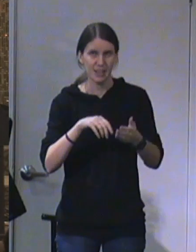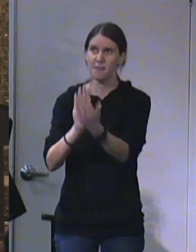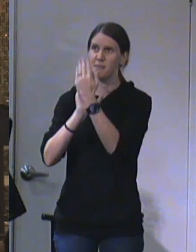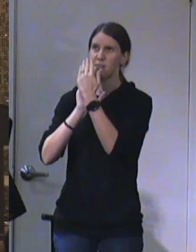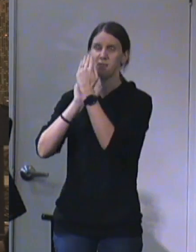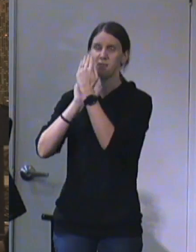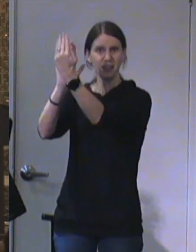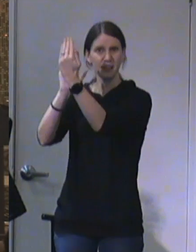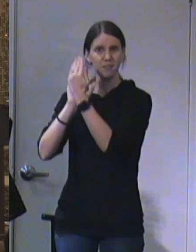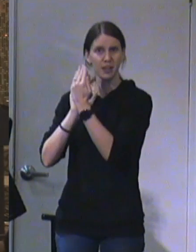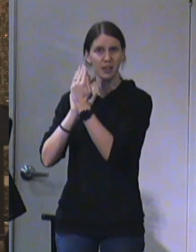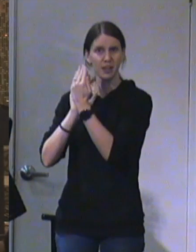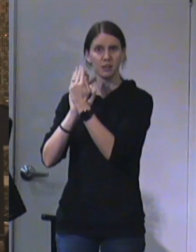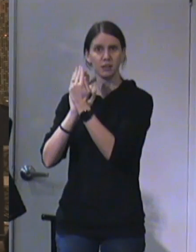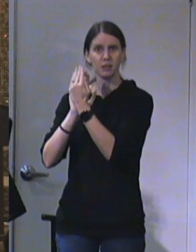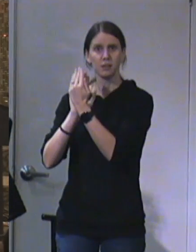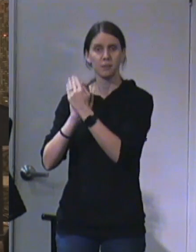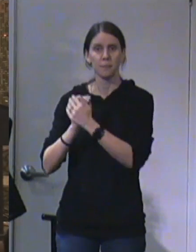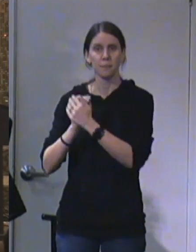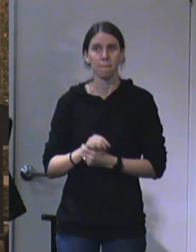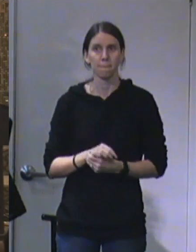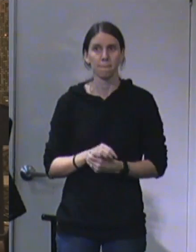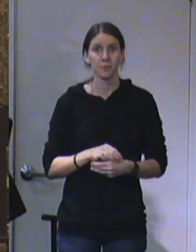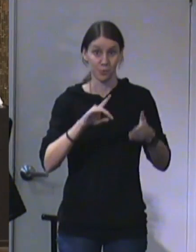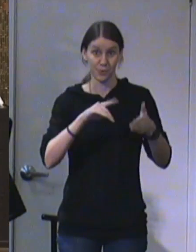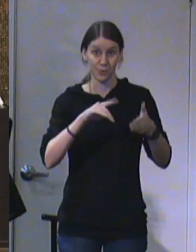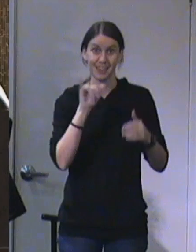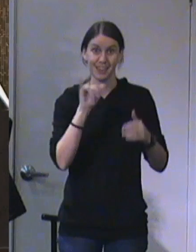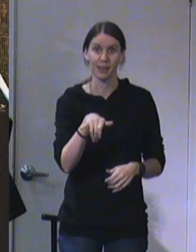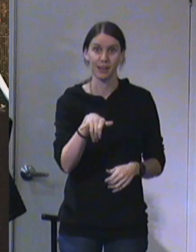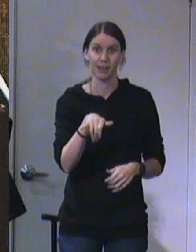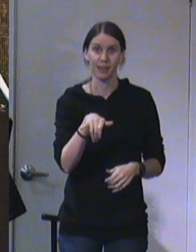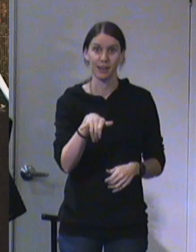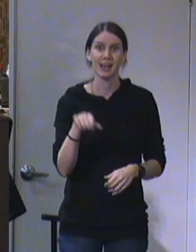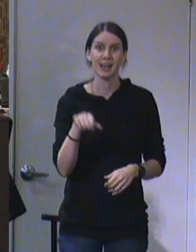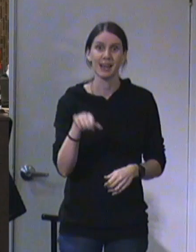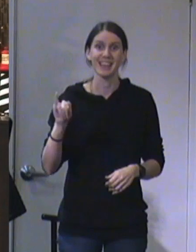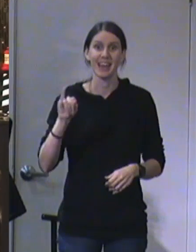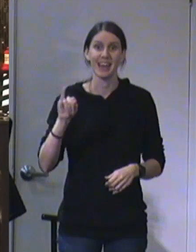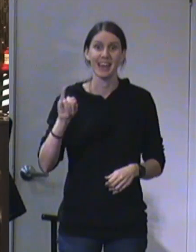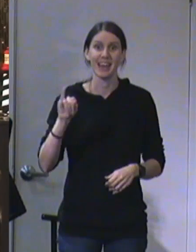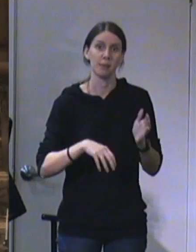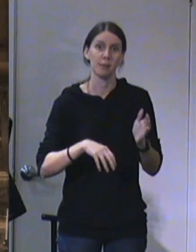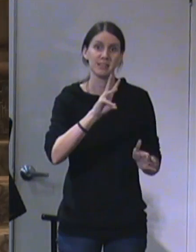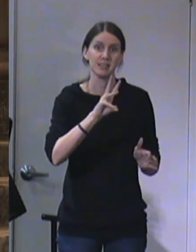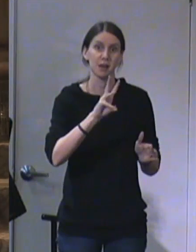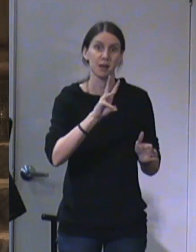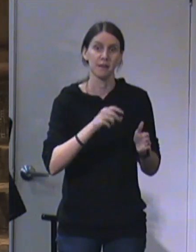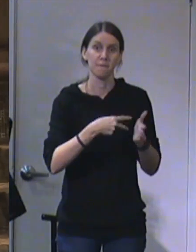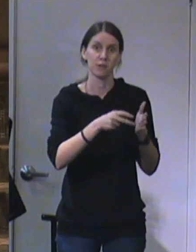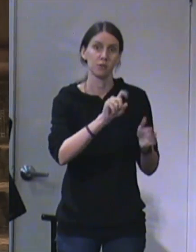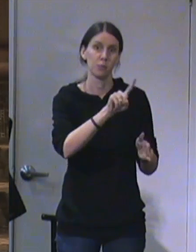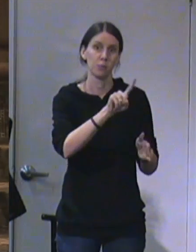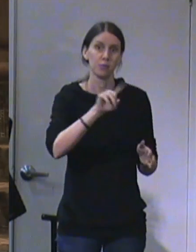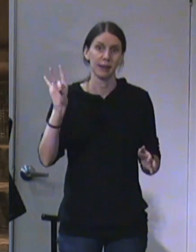with God. We want to look at that today in Isaiah 6, 1 through 8.